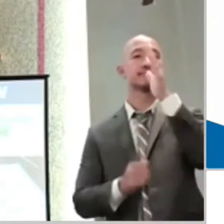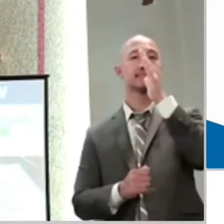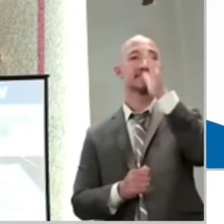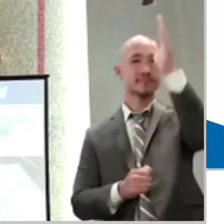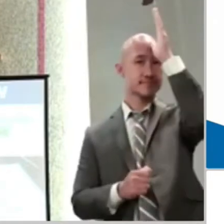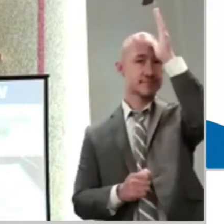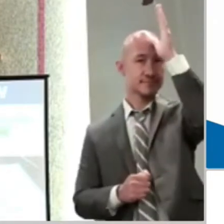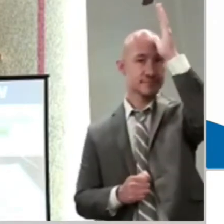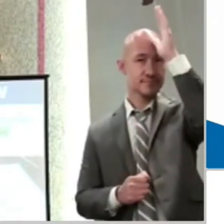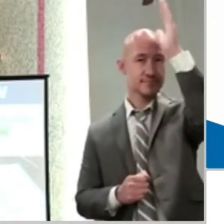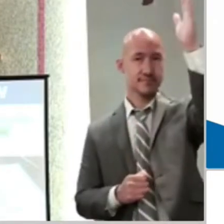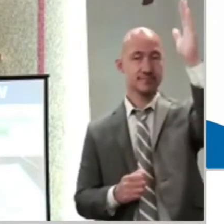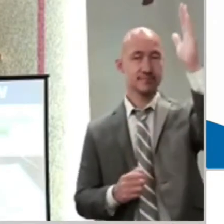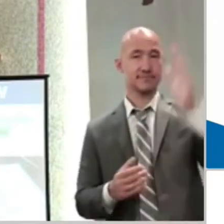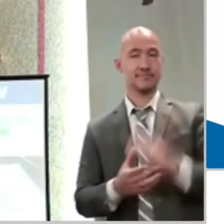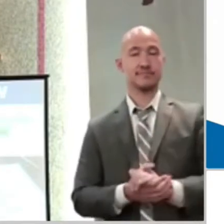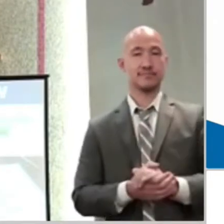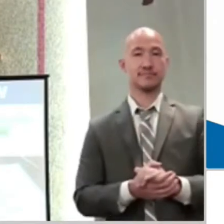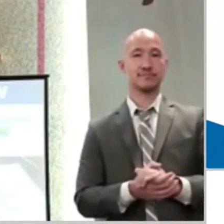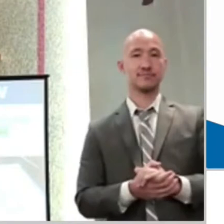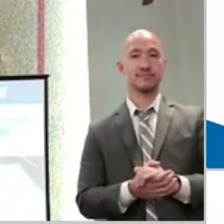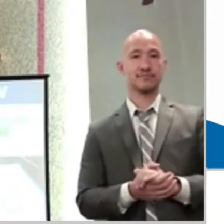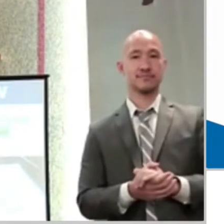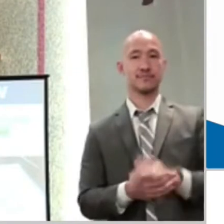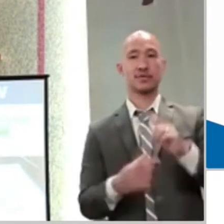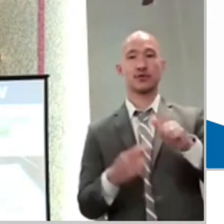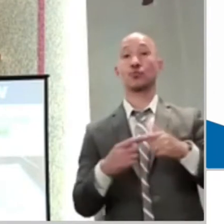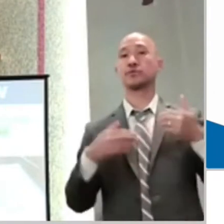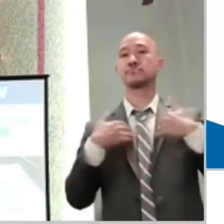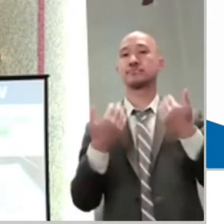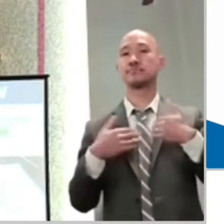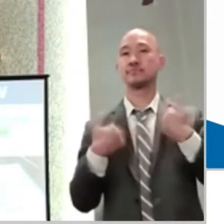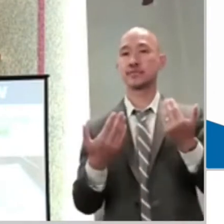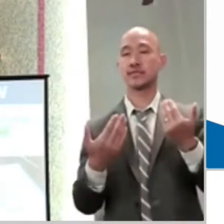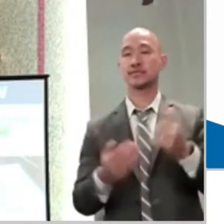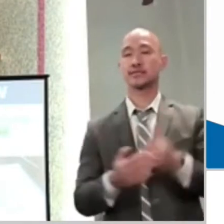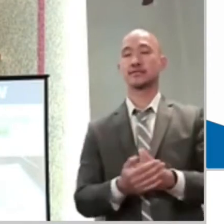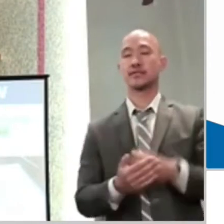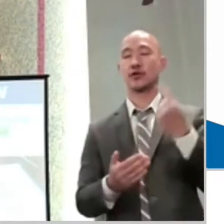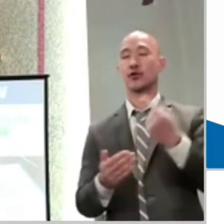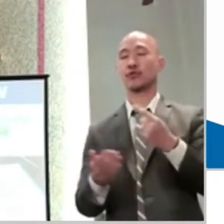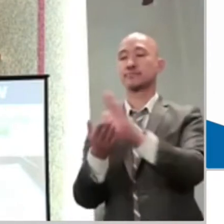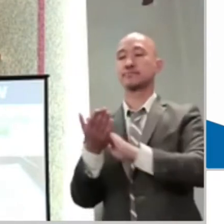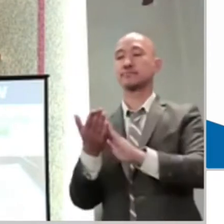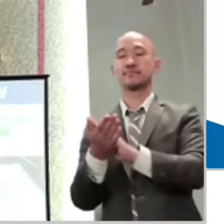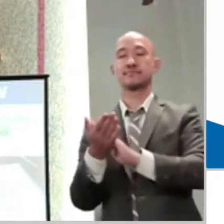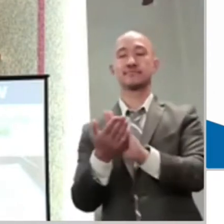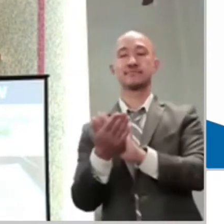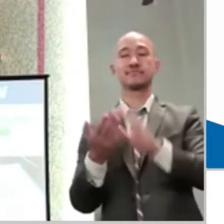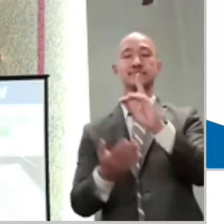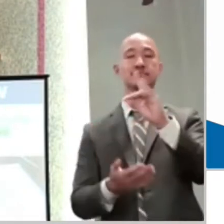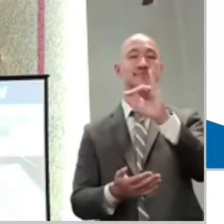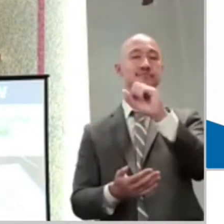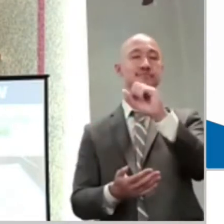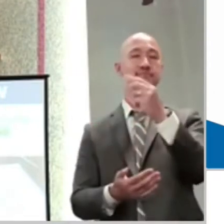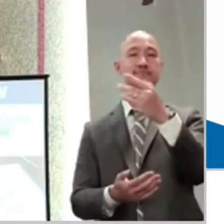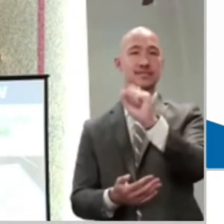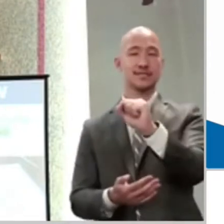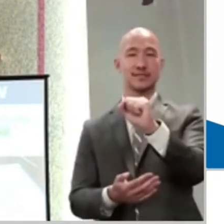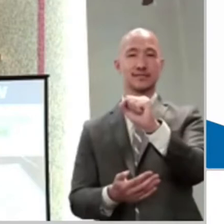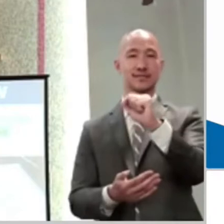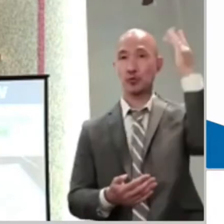the dishes just to keep them off my back. And they knew that. That's why they were like, at least you did the dishes.